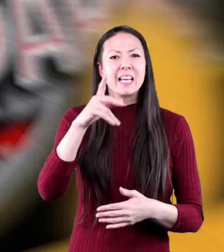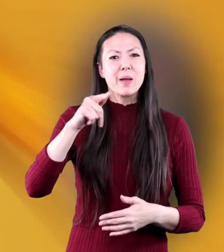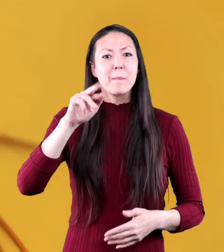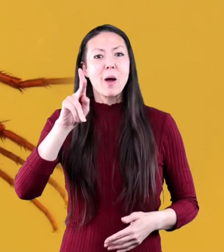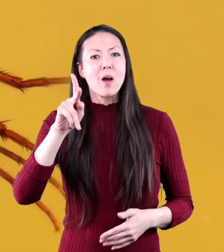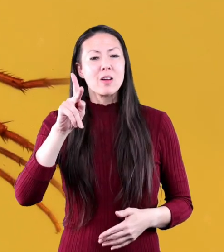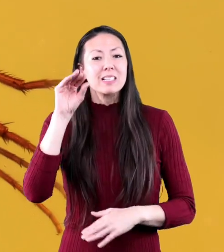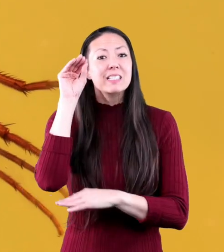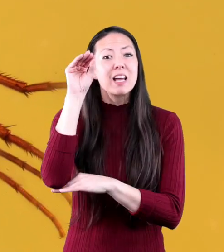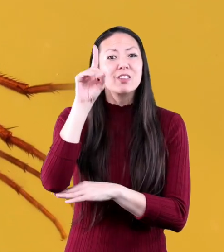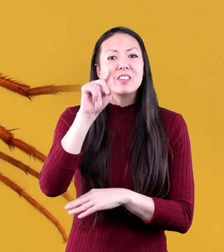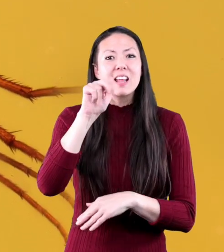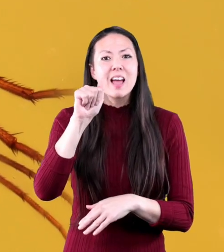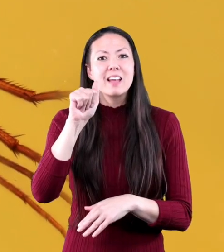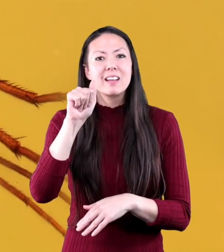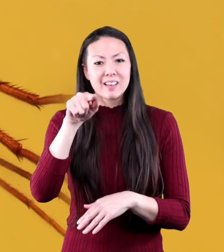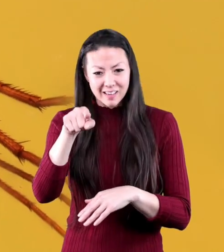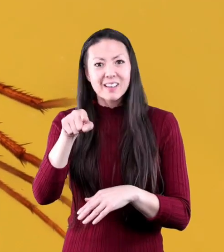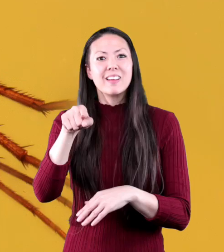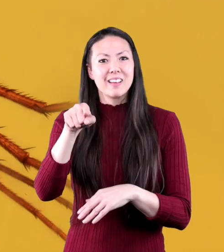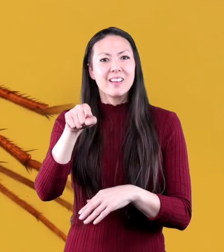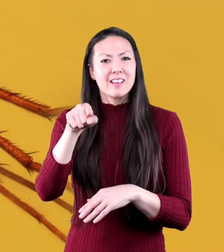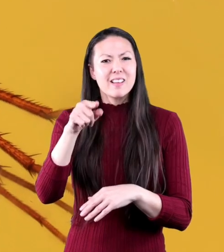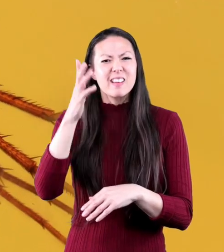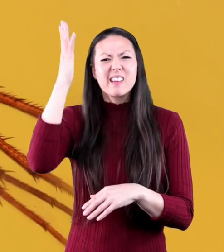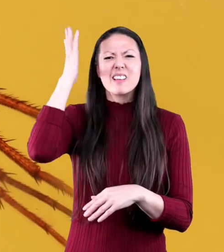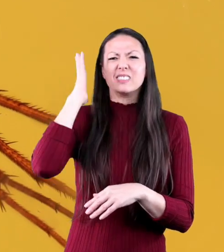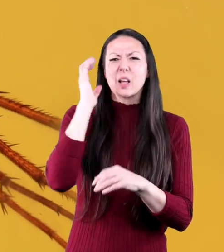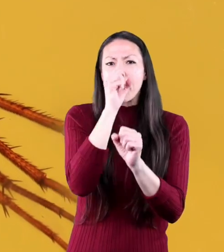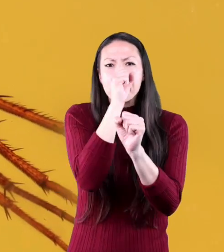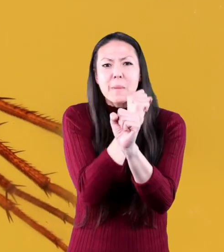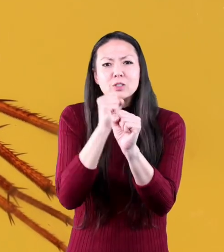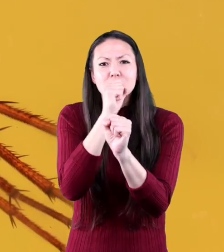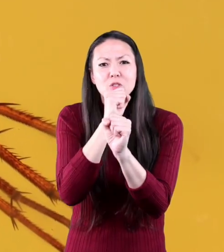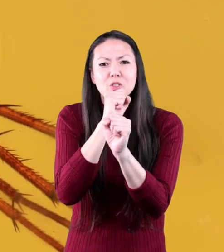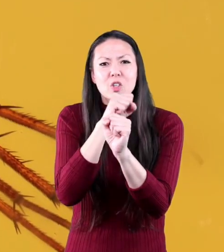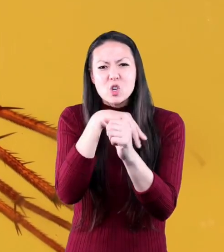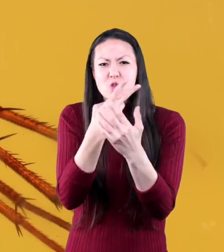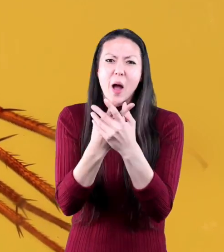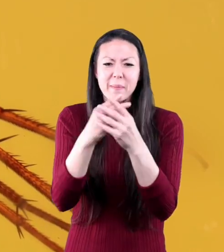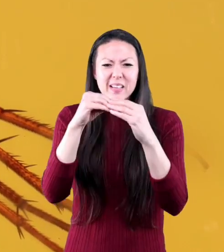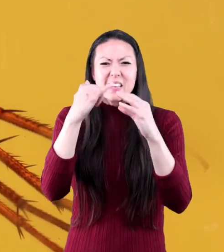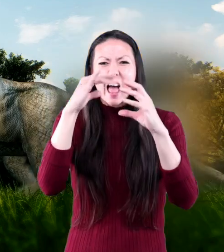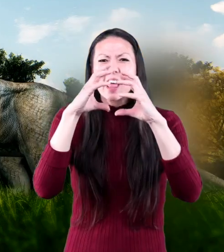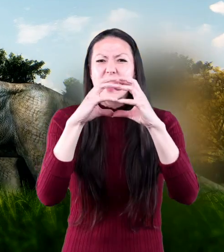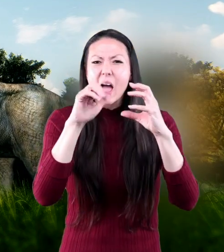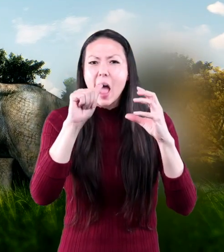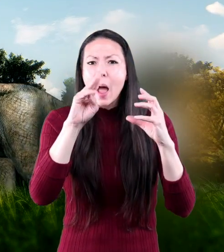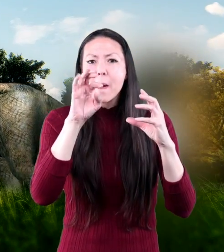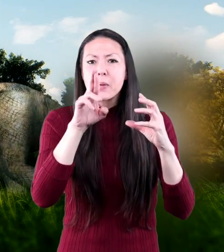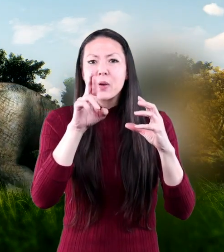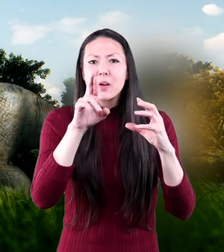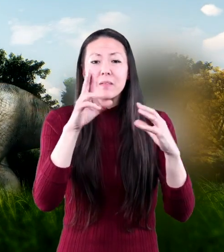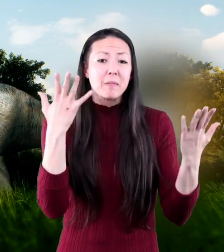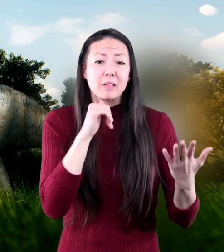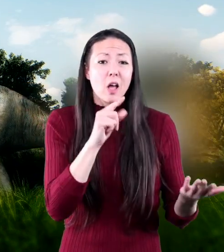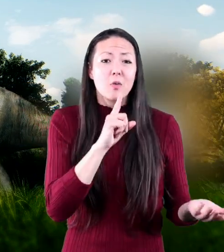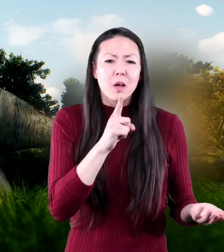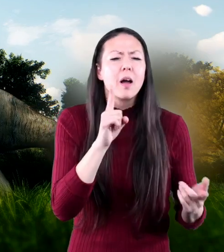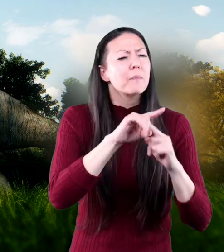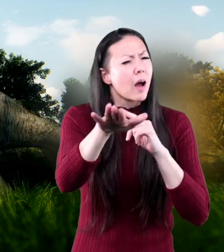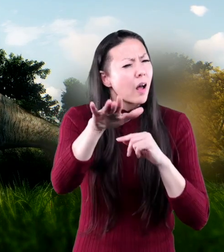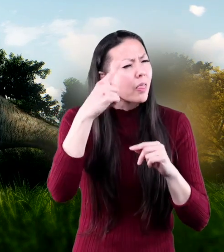Park how dinosaur DNA was extracted from an ancient mosquito trapped in amber. That may not be realistic,